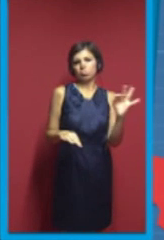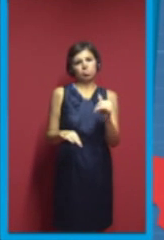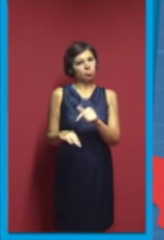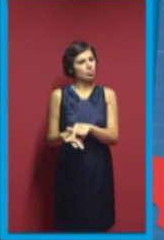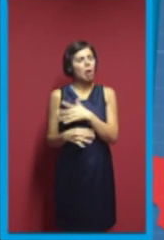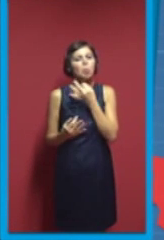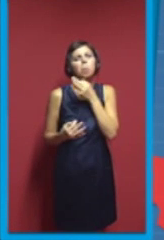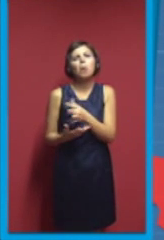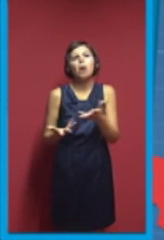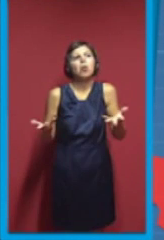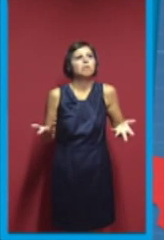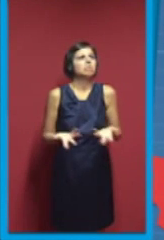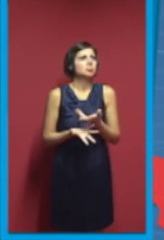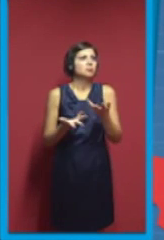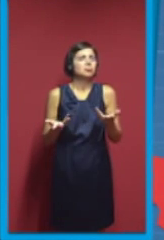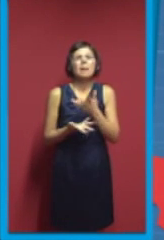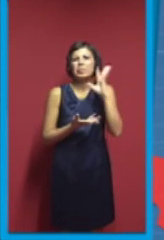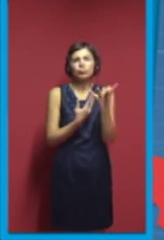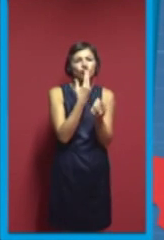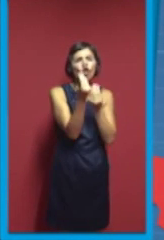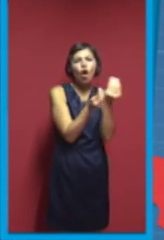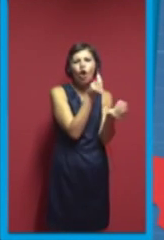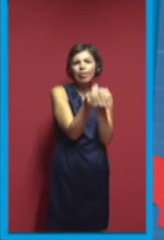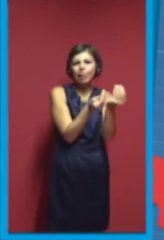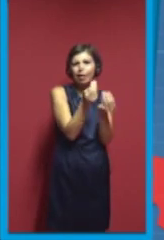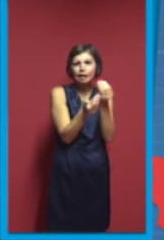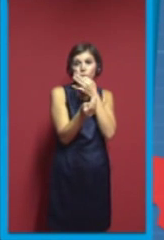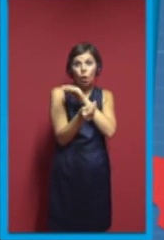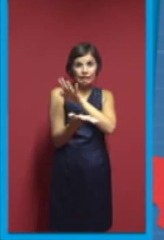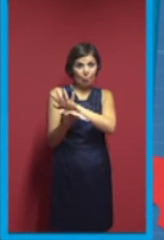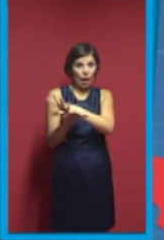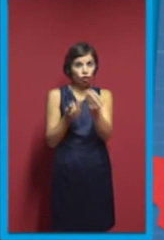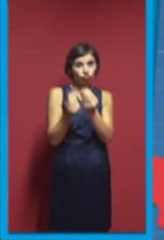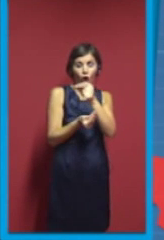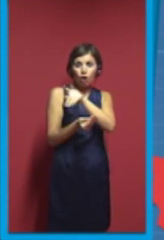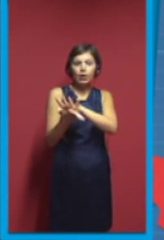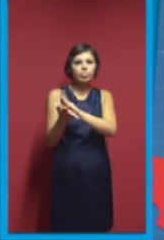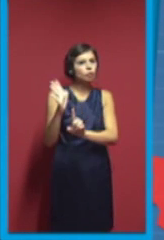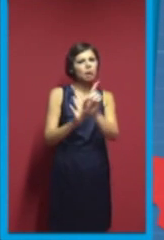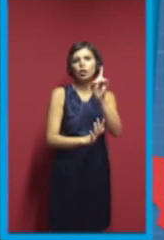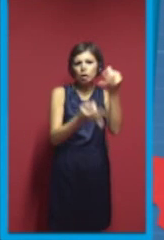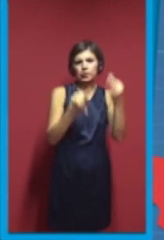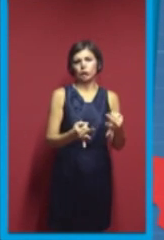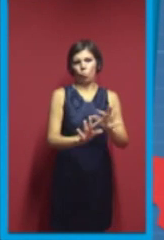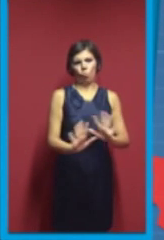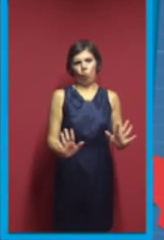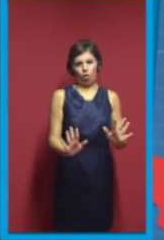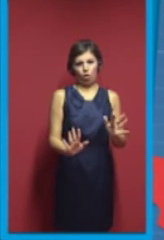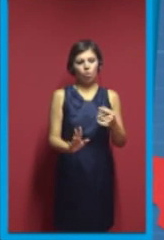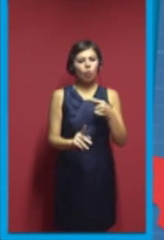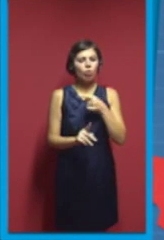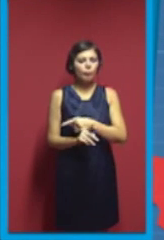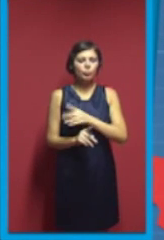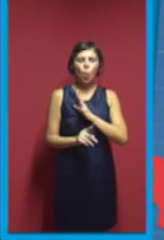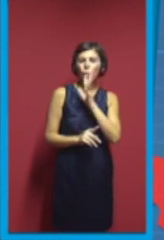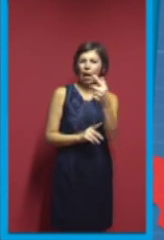done by Nicholas Seward, and this one is almost, like, 90% printable, because, well, a lot of